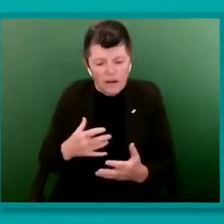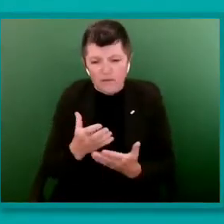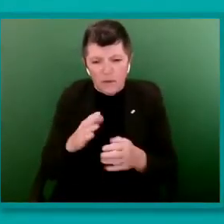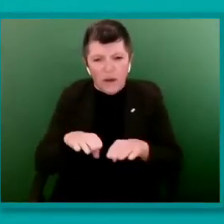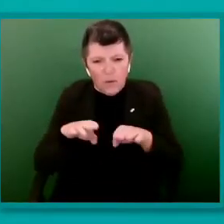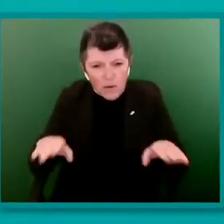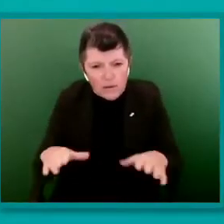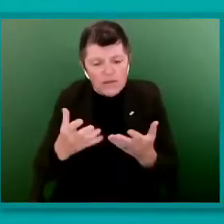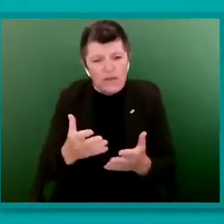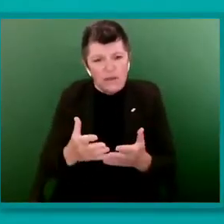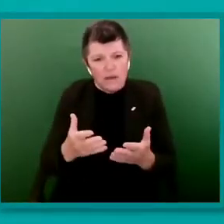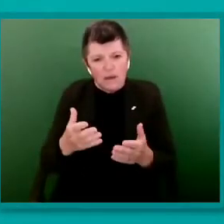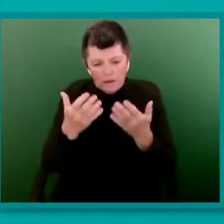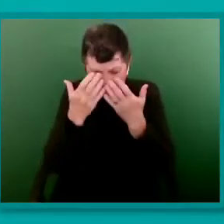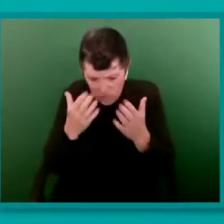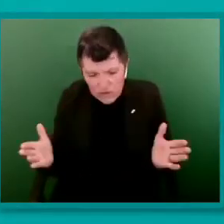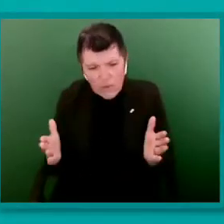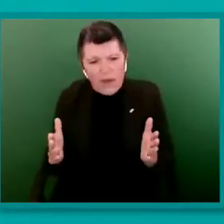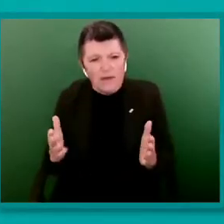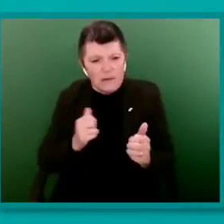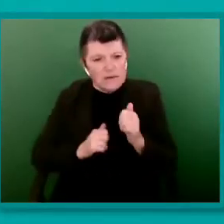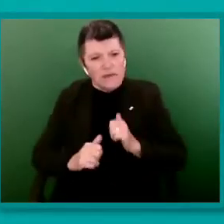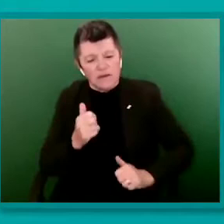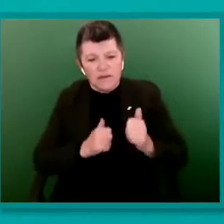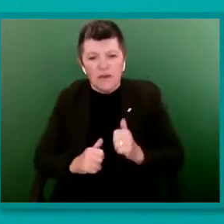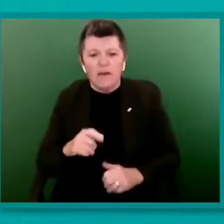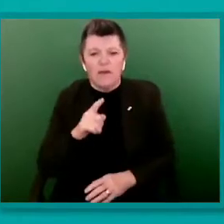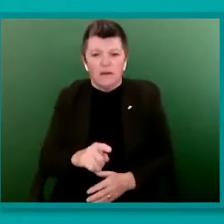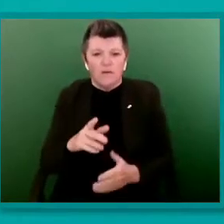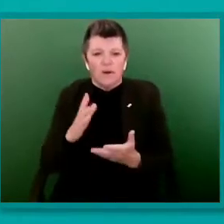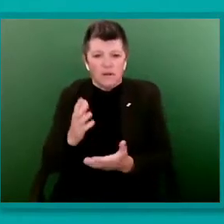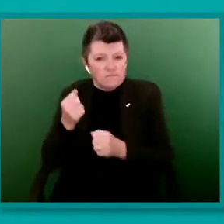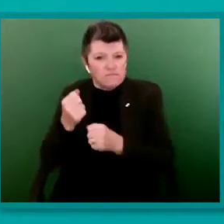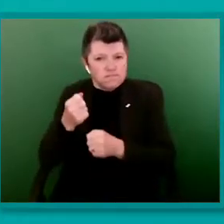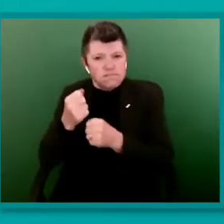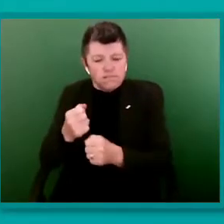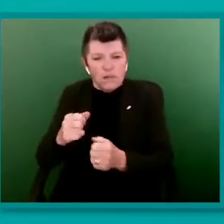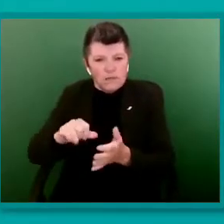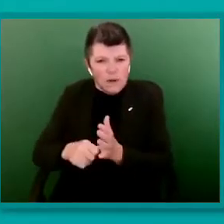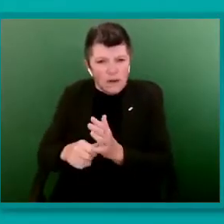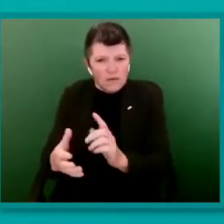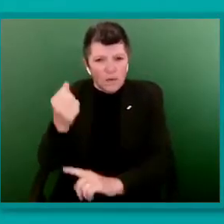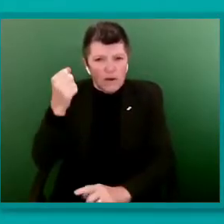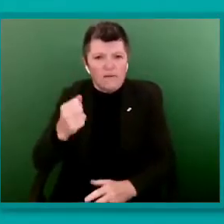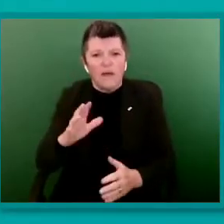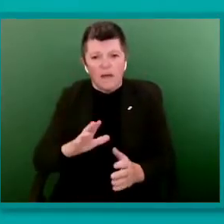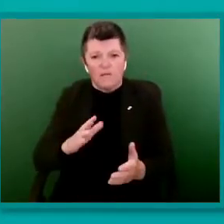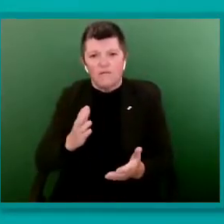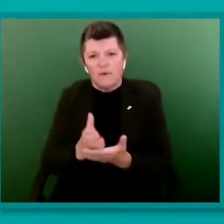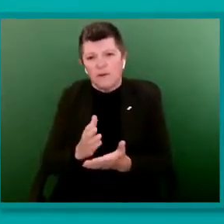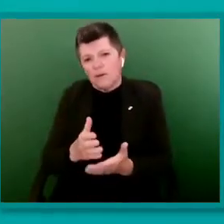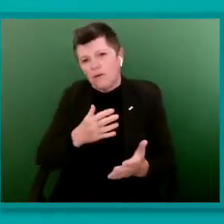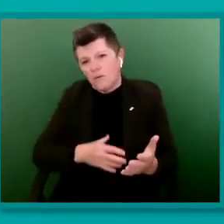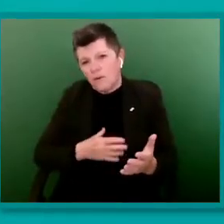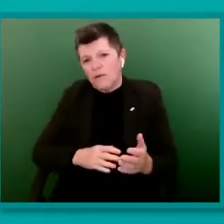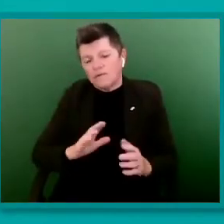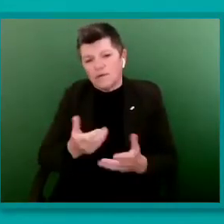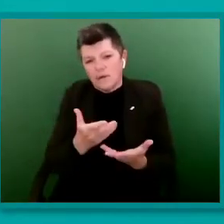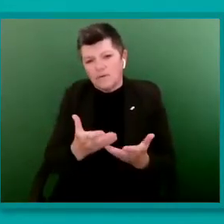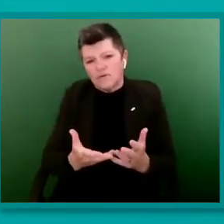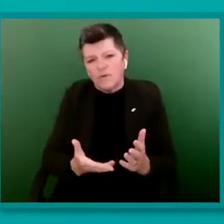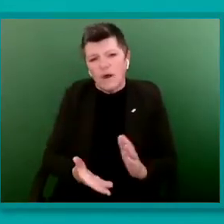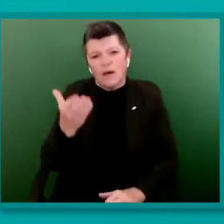roll back hard-won rights and we're committed to updating the Gender Recognition Act 2004 to introduce self-declaration for trans people.